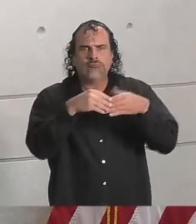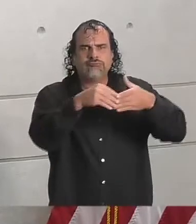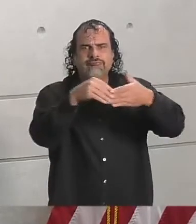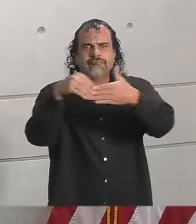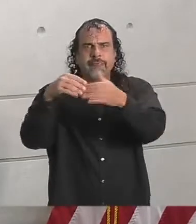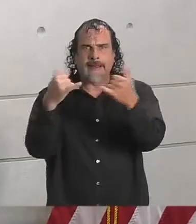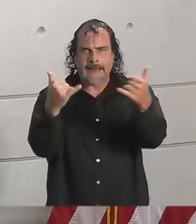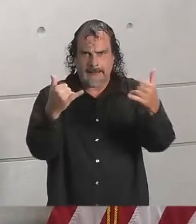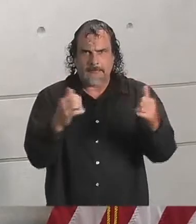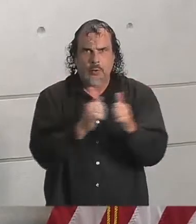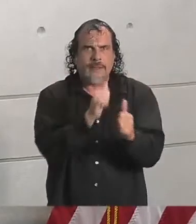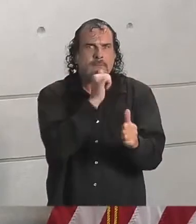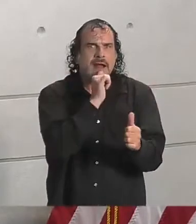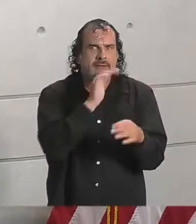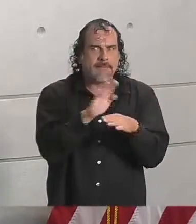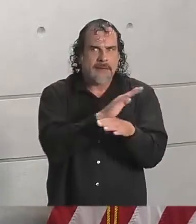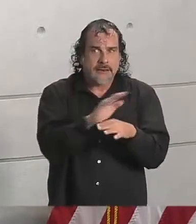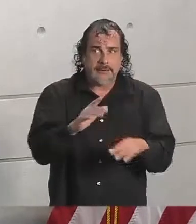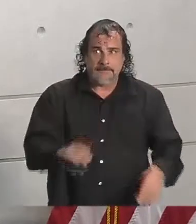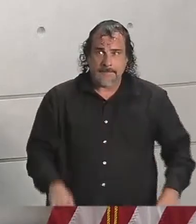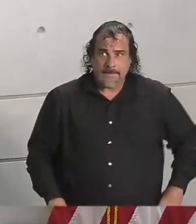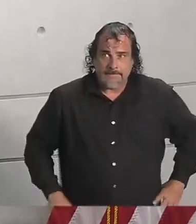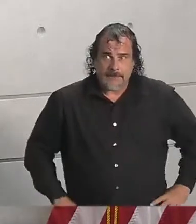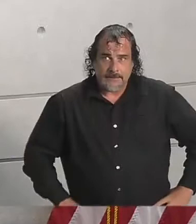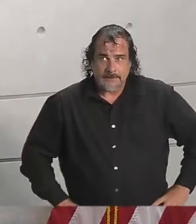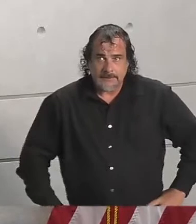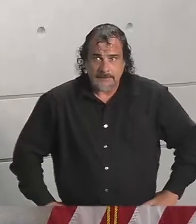entities. Thank you.